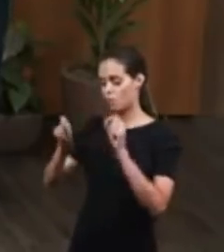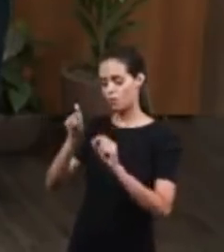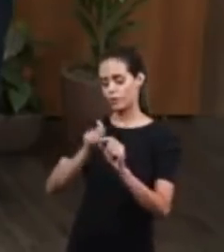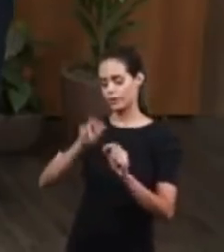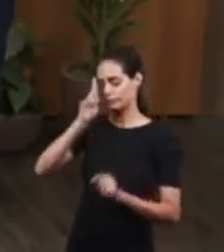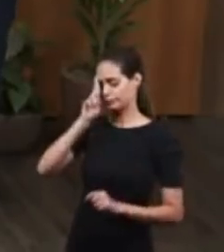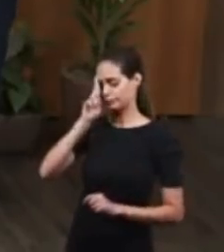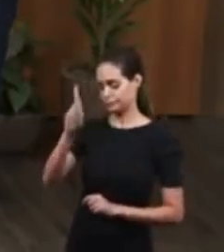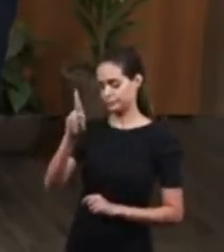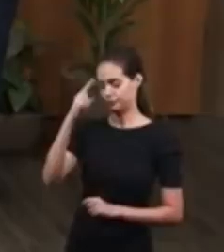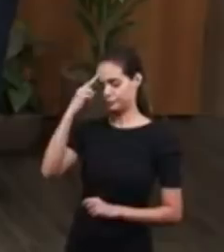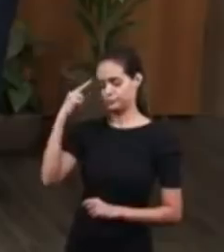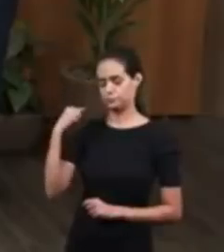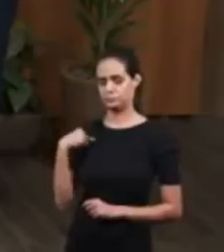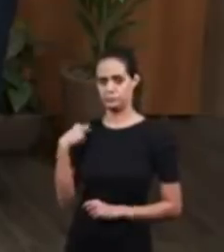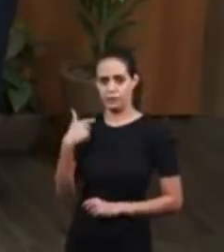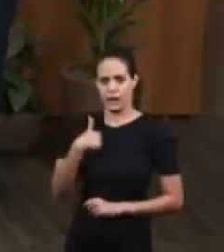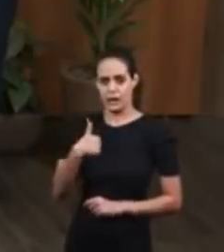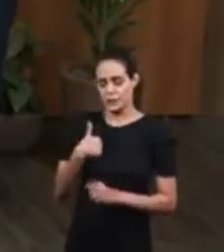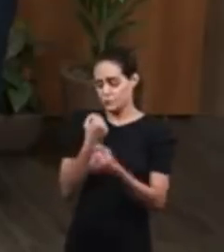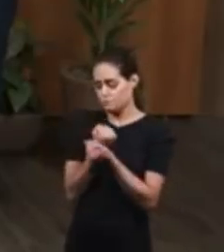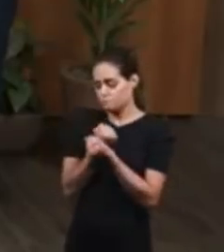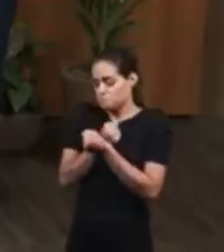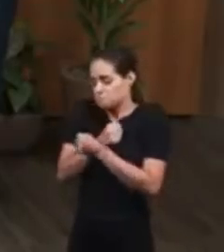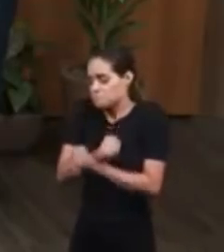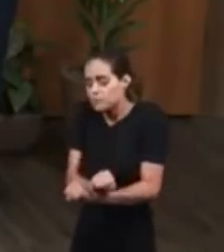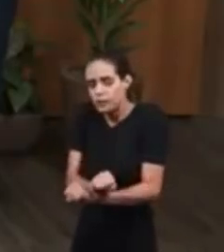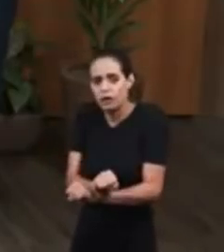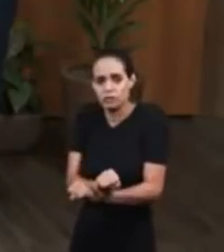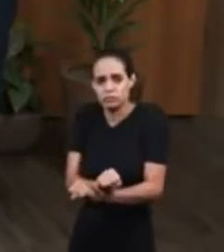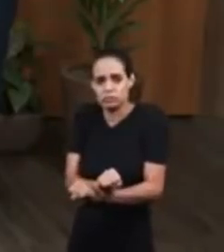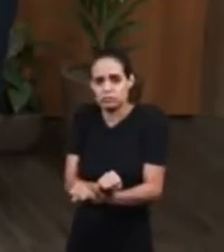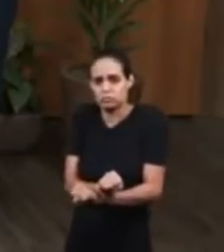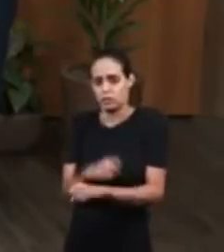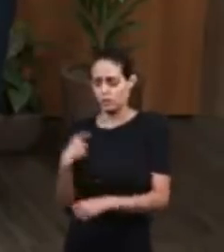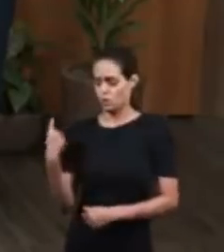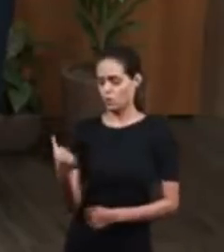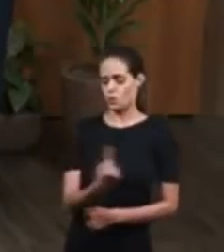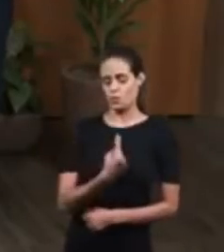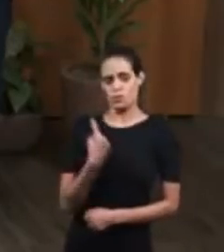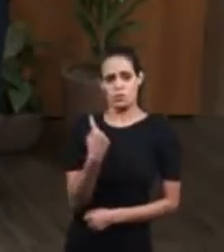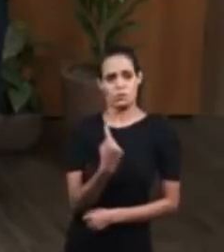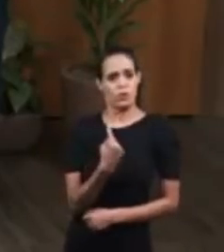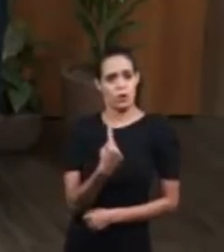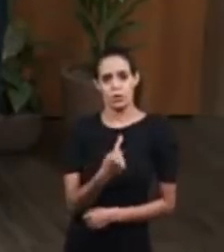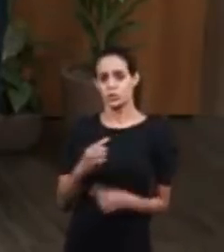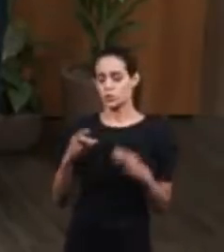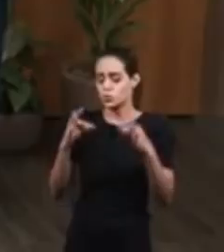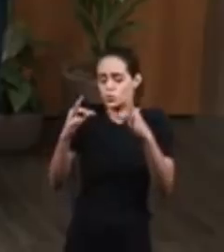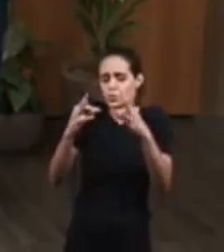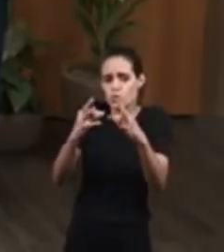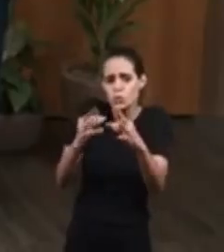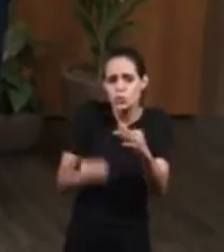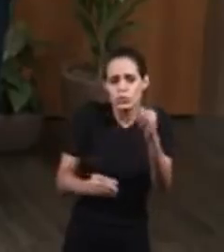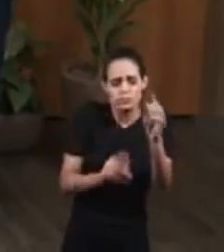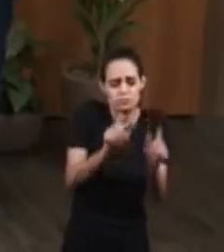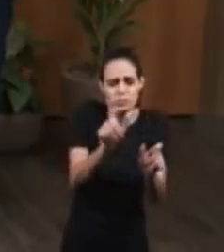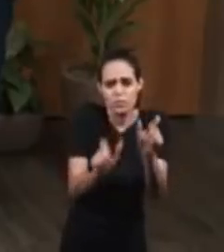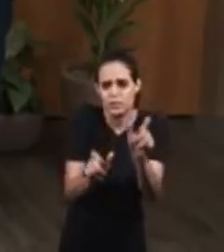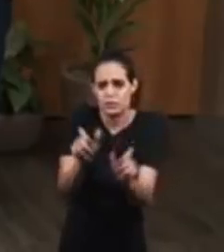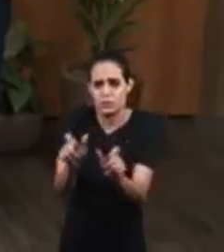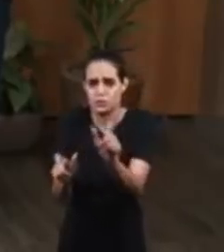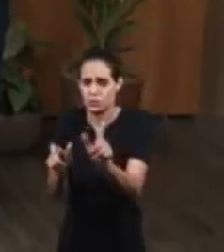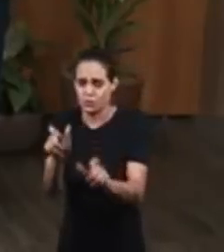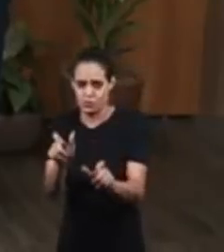What shall we say? We are slaves of our Lord, us and he in whose bag the silver